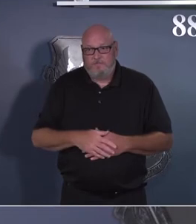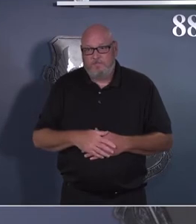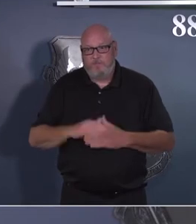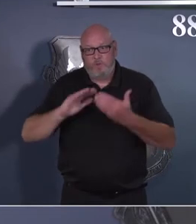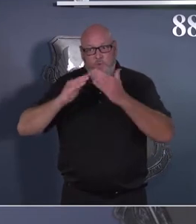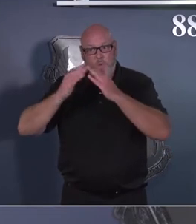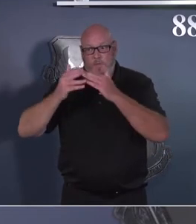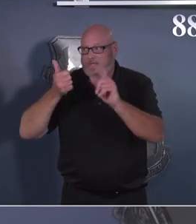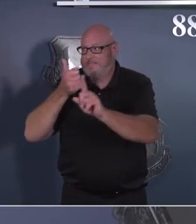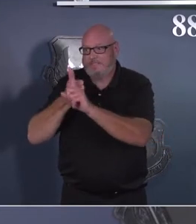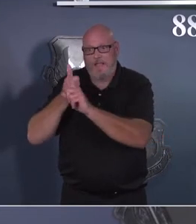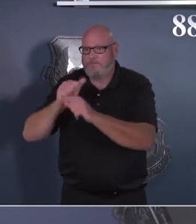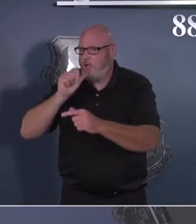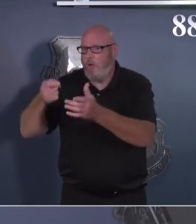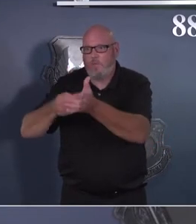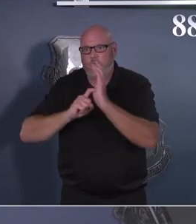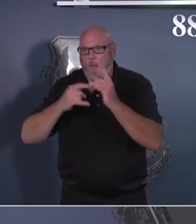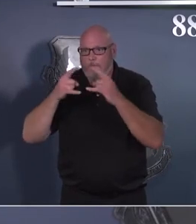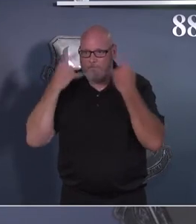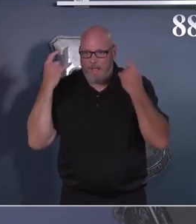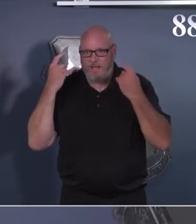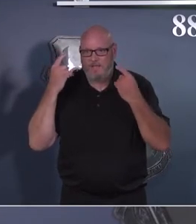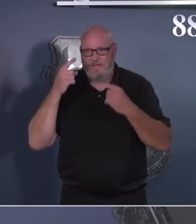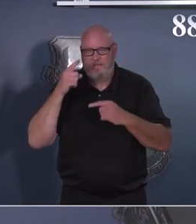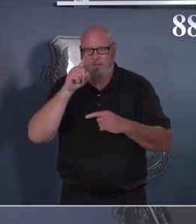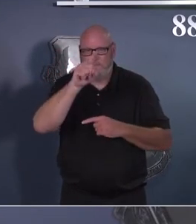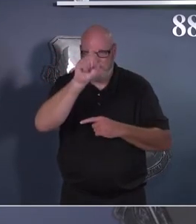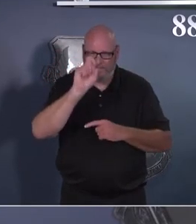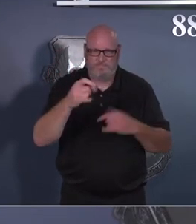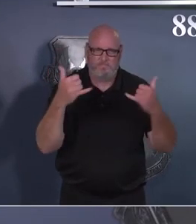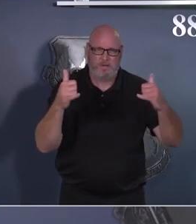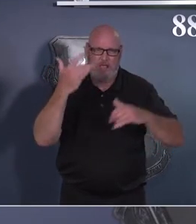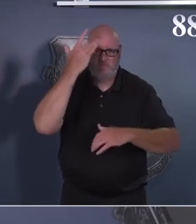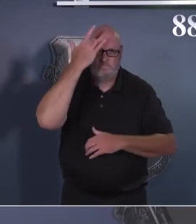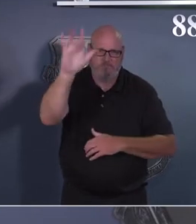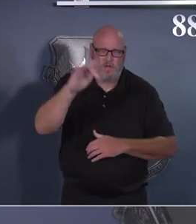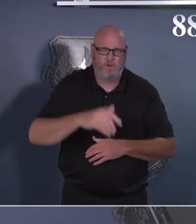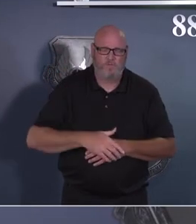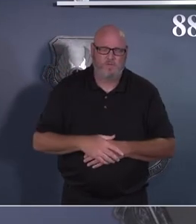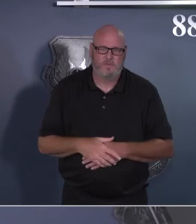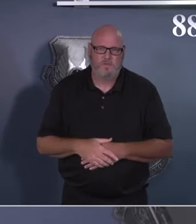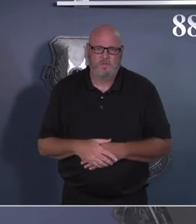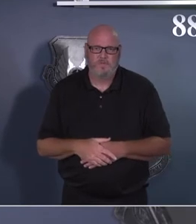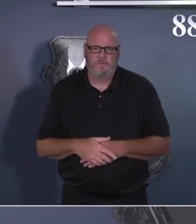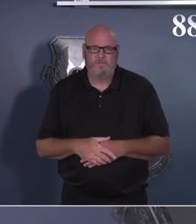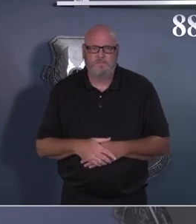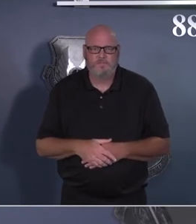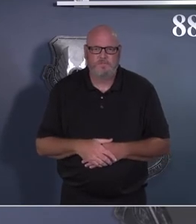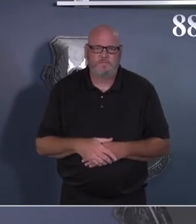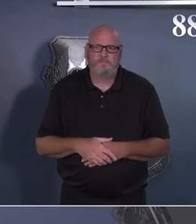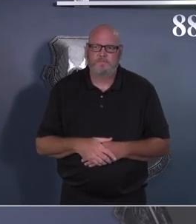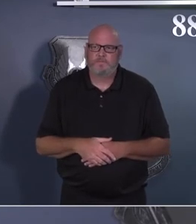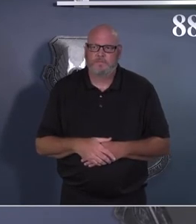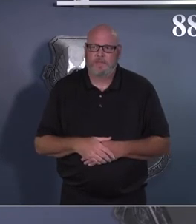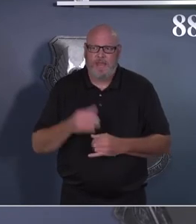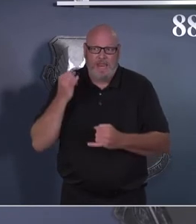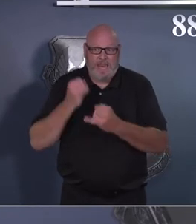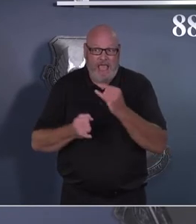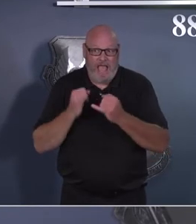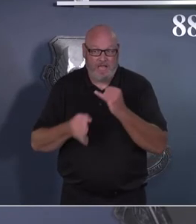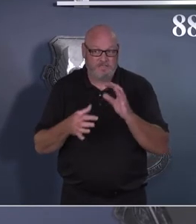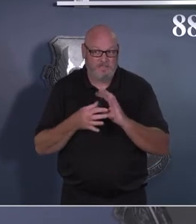yourself. Protect your families. Protect your teammates. Protect these missions here across this installation. And then the last thing I would tell you is